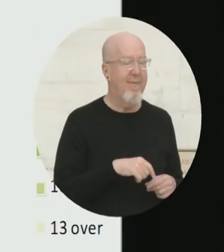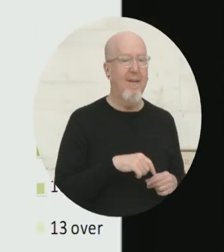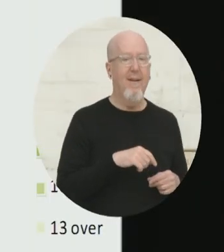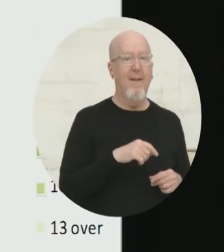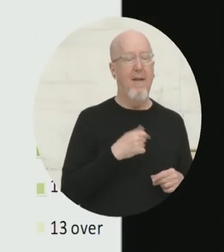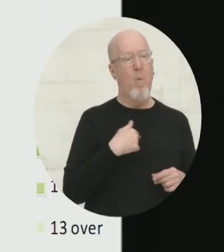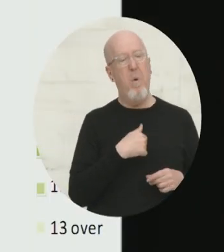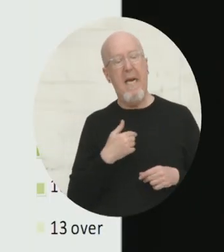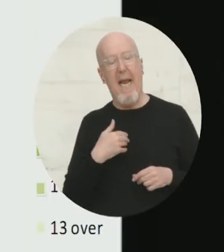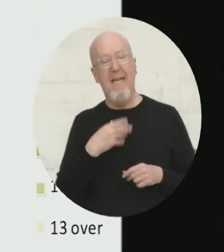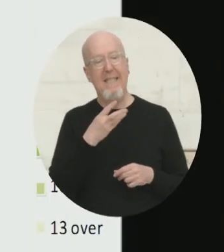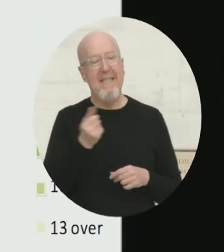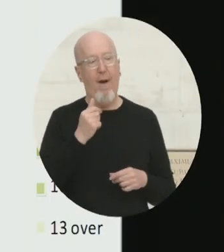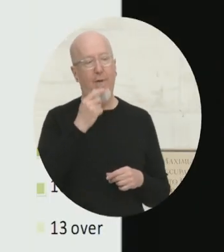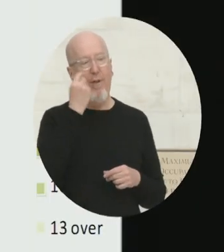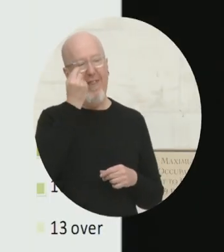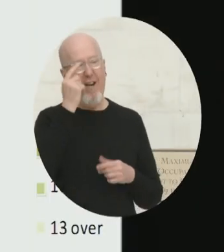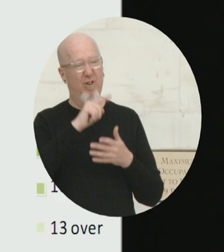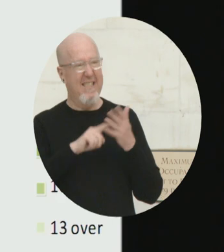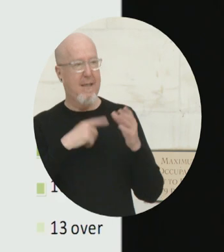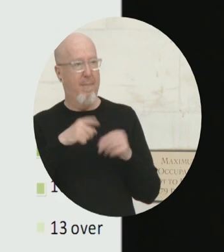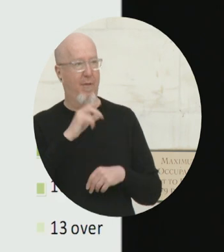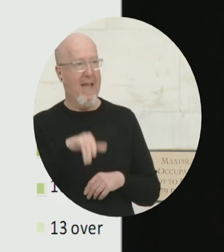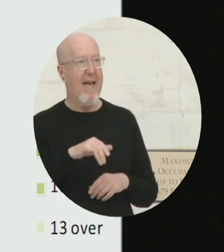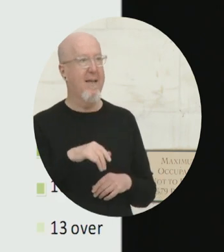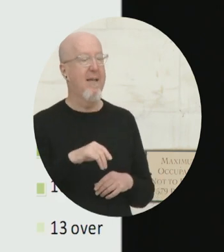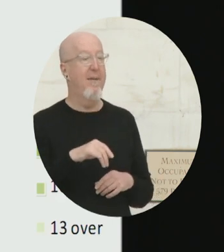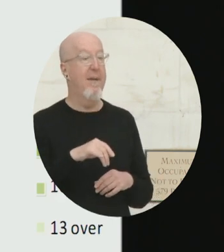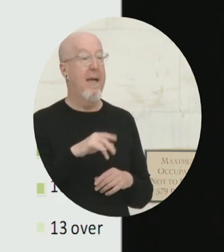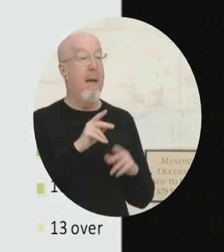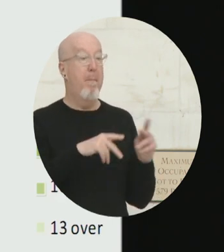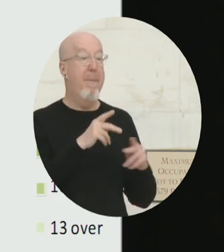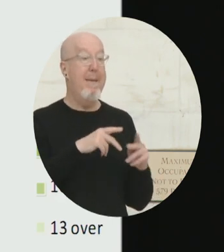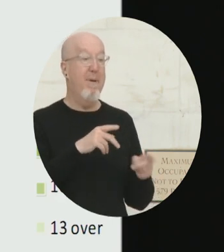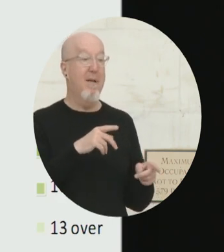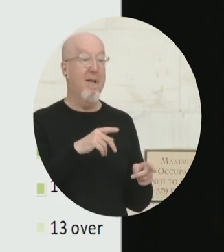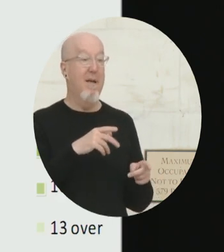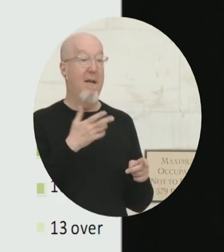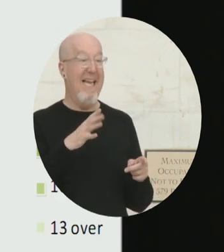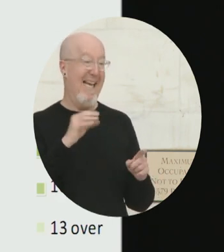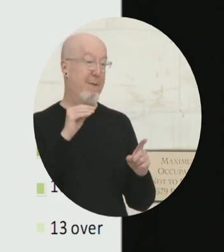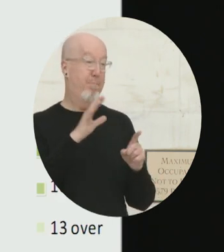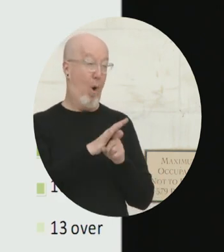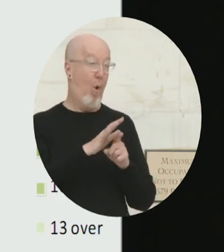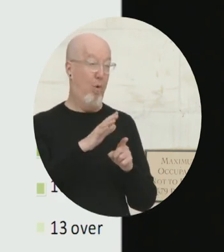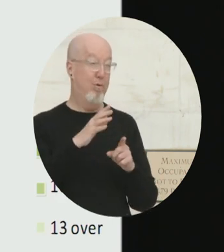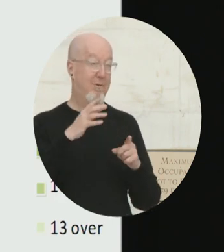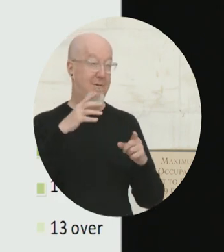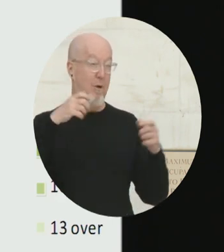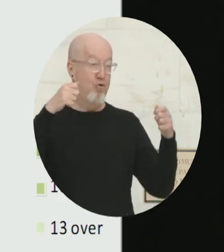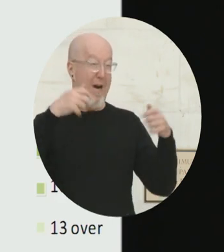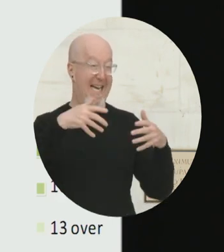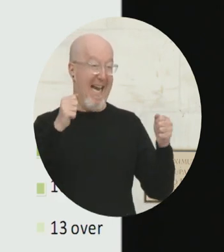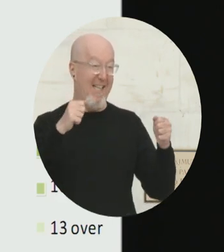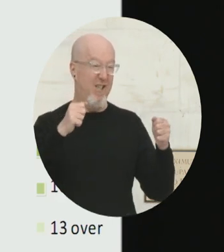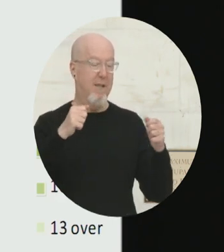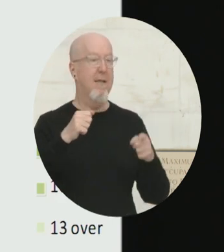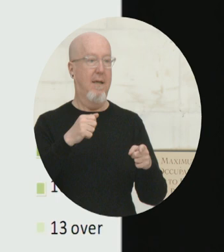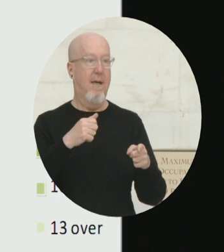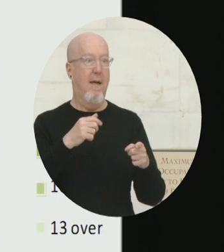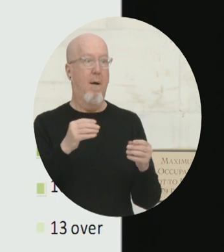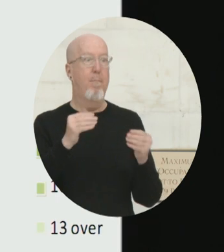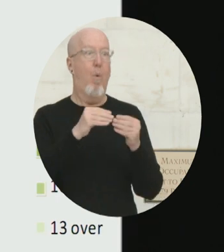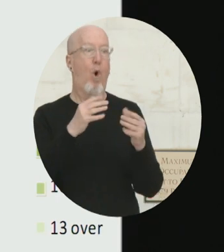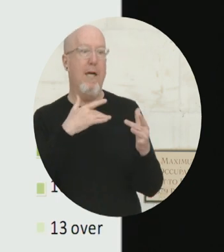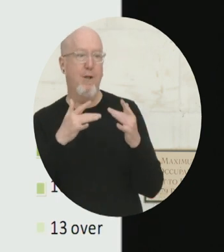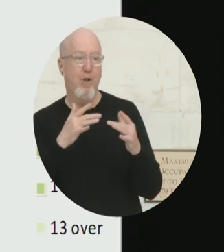number of different theories about this. What we've seen is individuals exposed to radiation had far higher levels of concern than